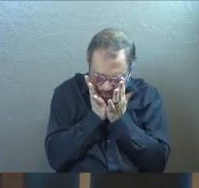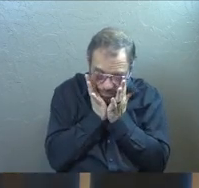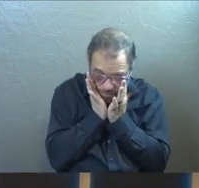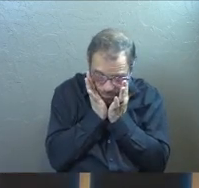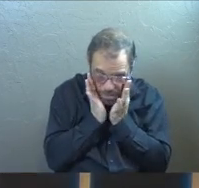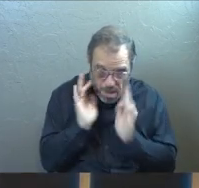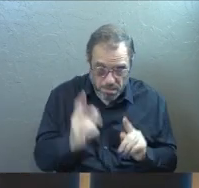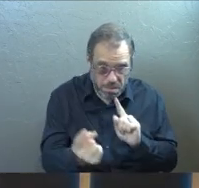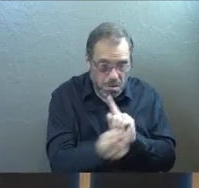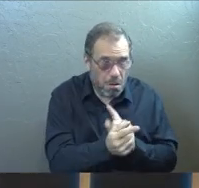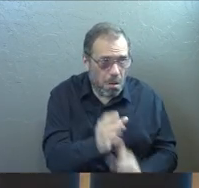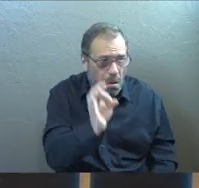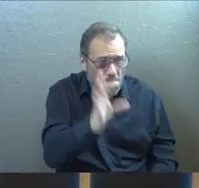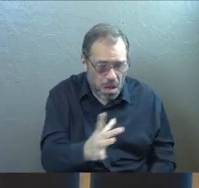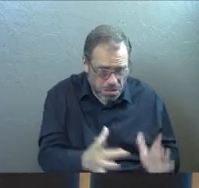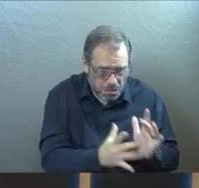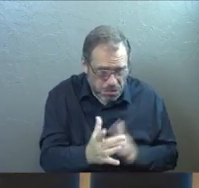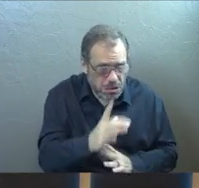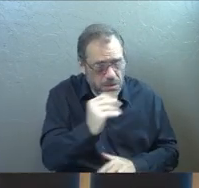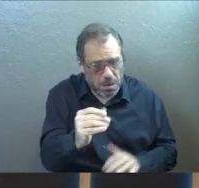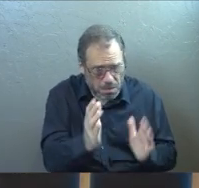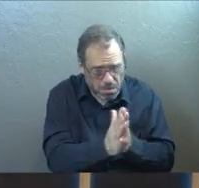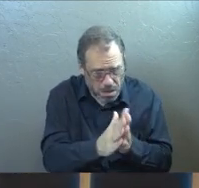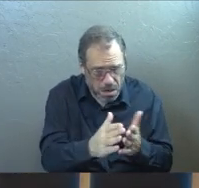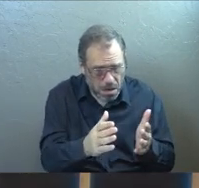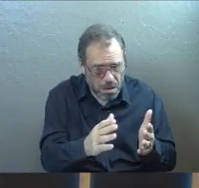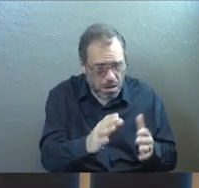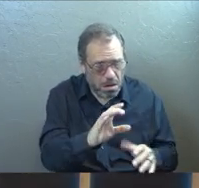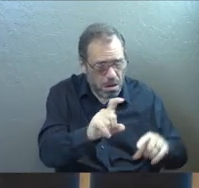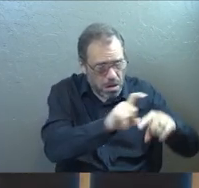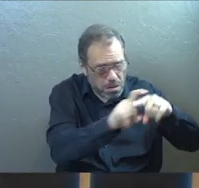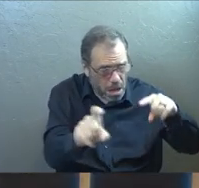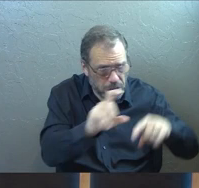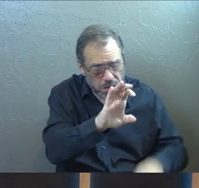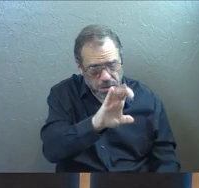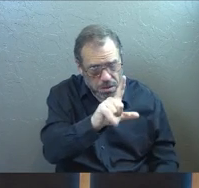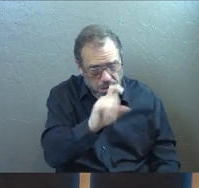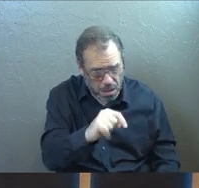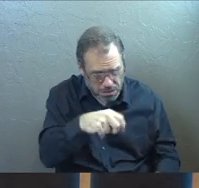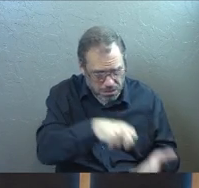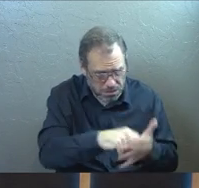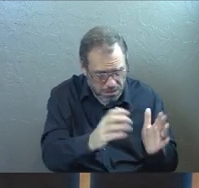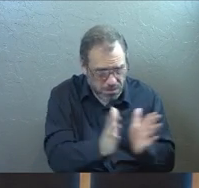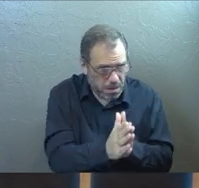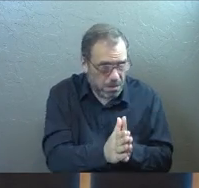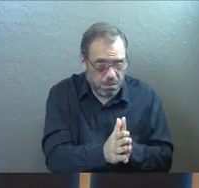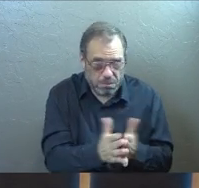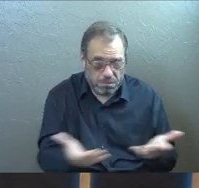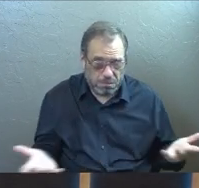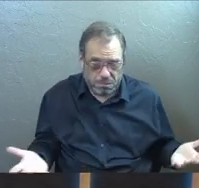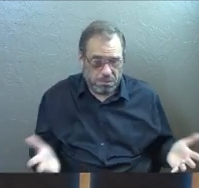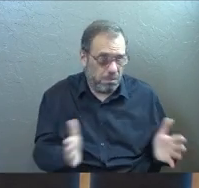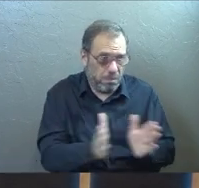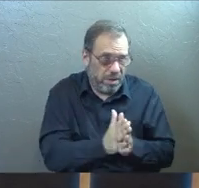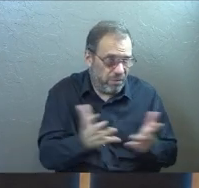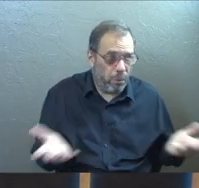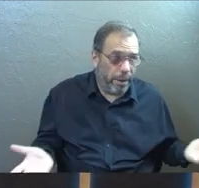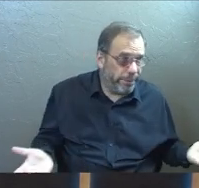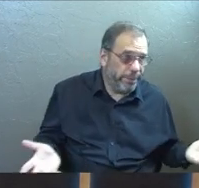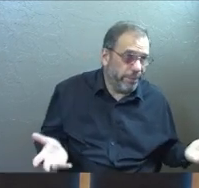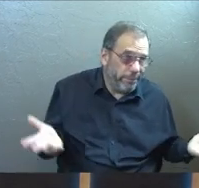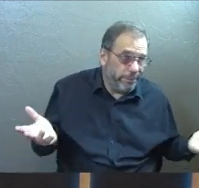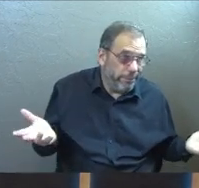people will come to me and be like, okay, Jesus said I'm supposed to go into my prayer closet and just spend time talking to God, praying. I have no idea, pastor, what to pray for.